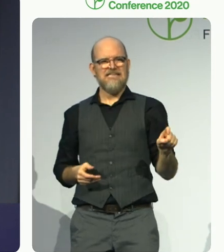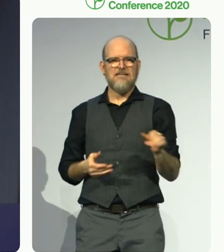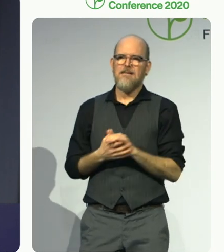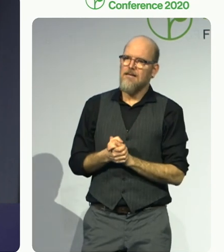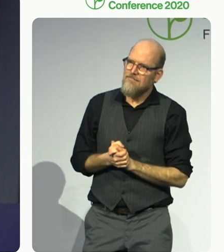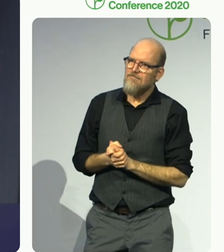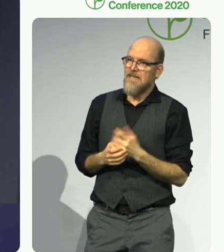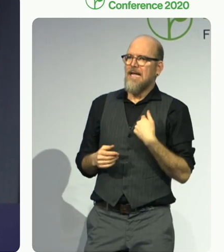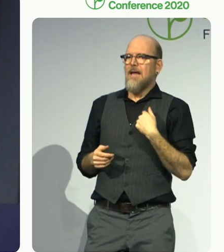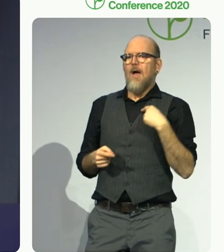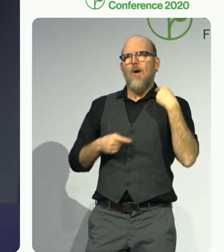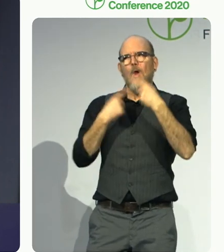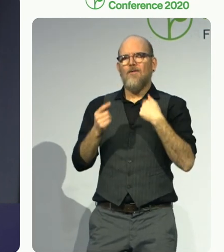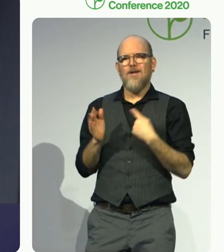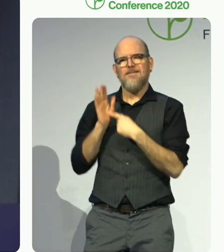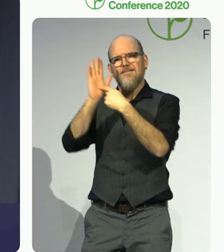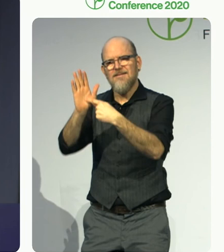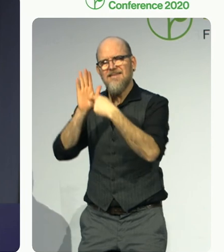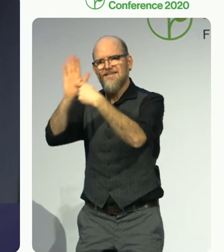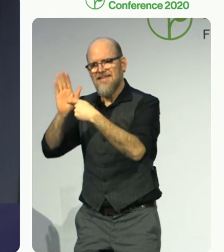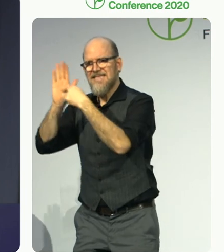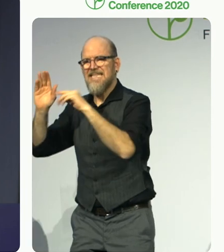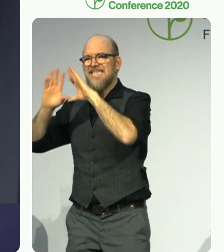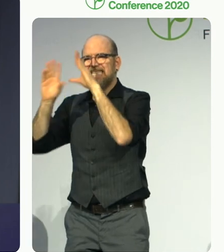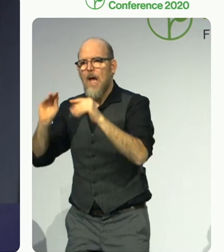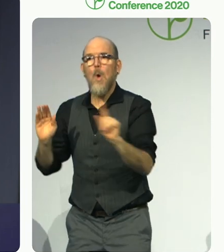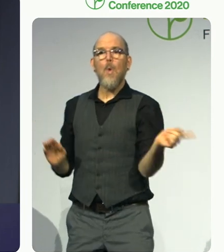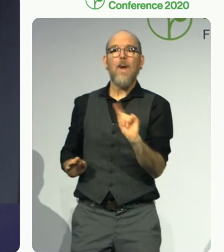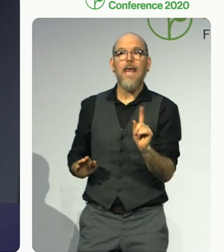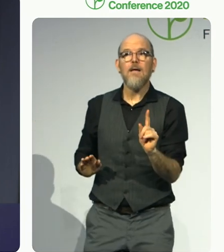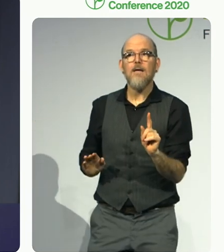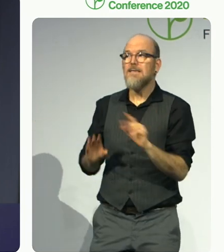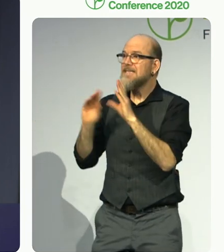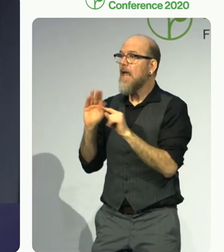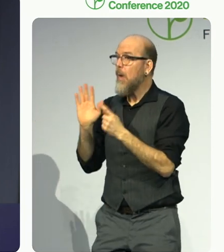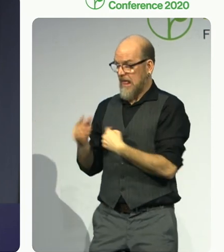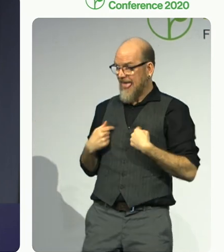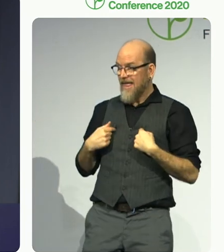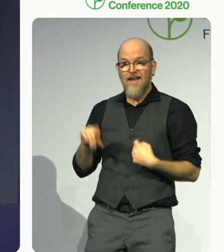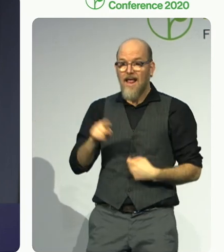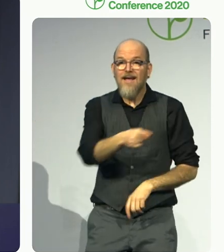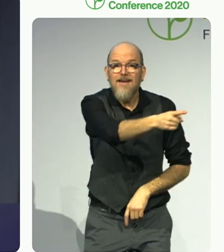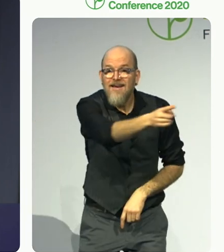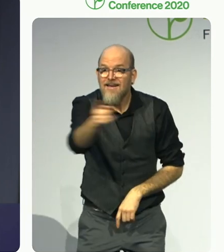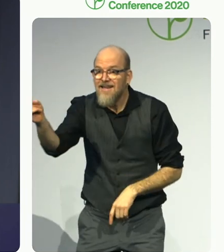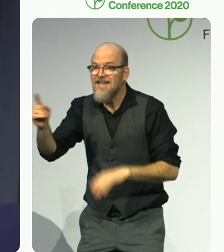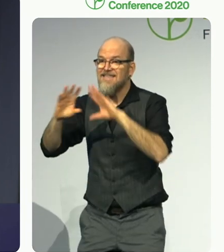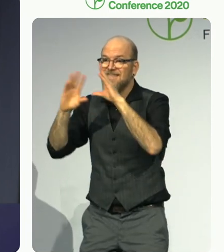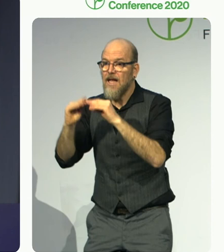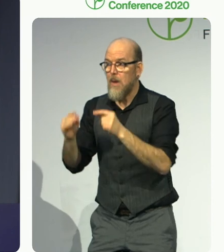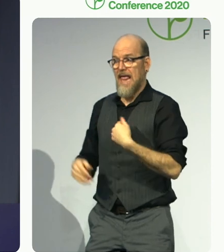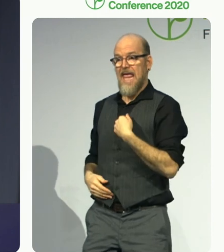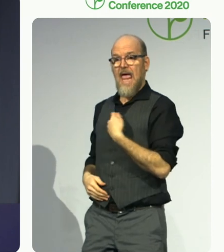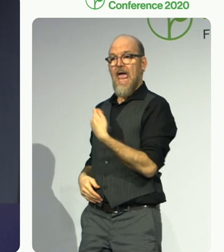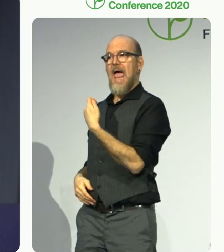are really the Zero Project. The Zero Project is neither the Essel Foundation nor its core team. We are